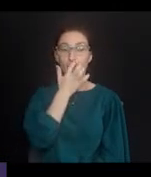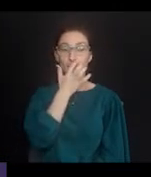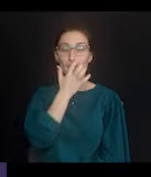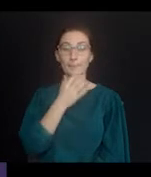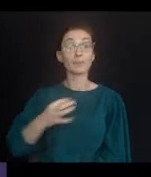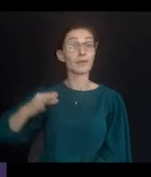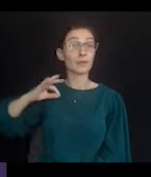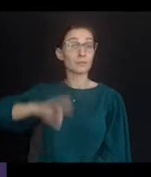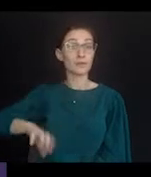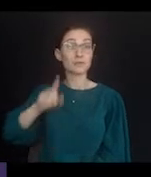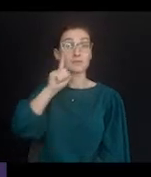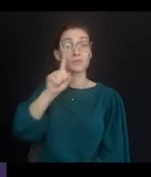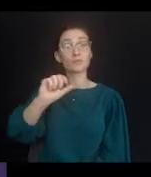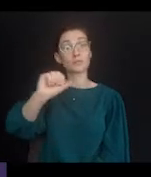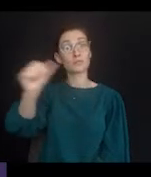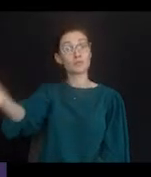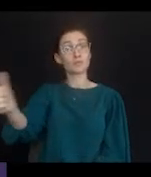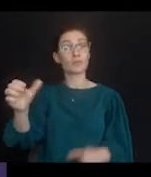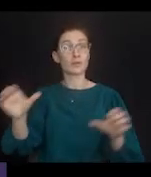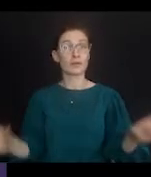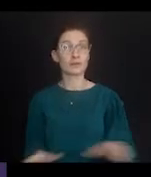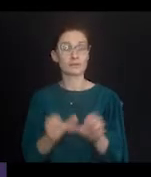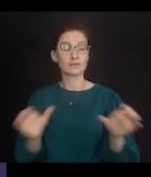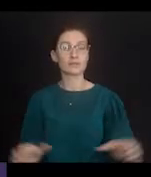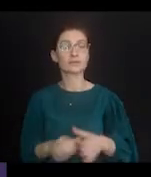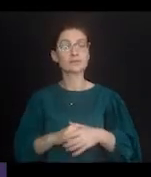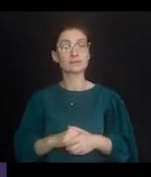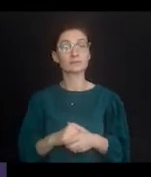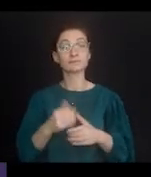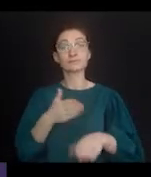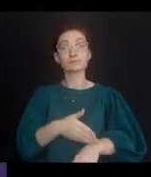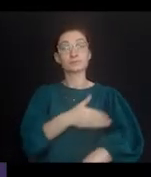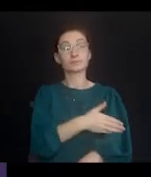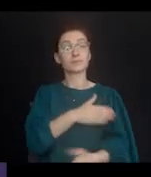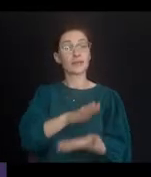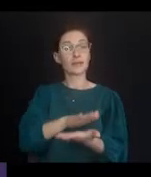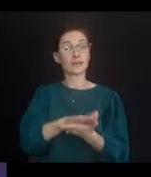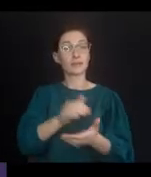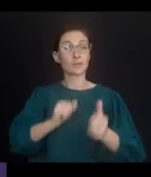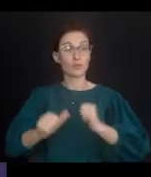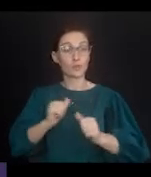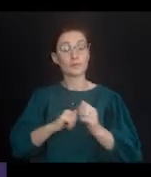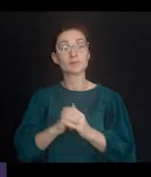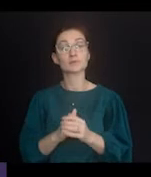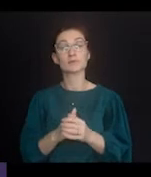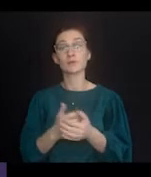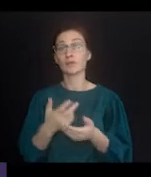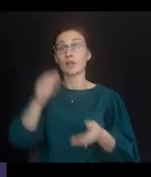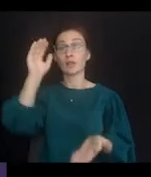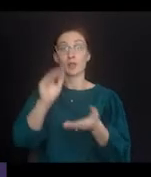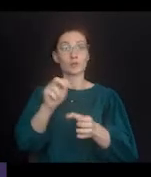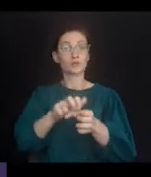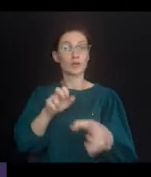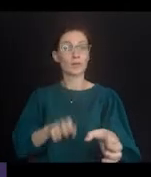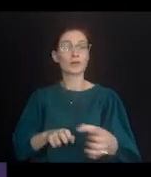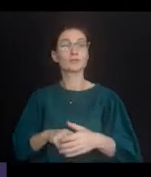Benefits of extracurricular and after school activities. Improved academic performance. Lower dropout rates.